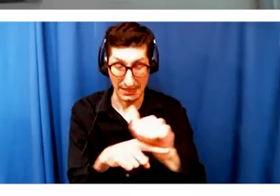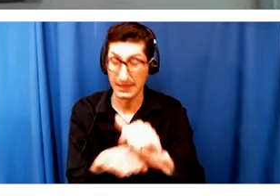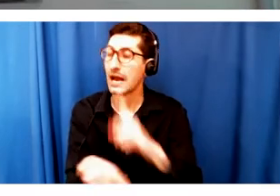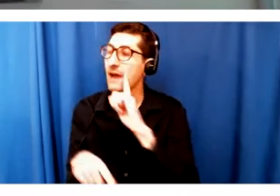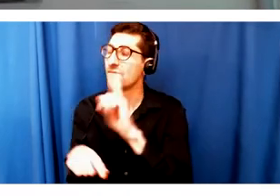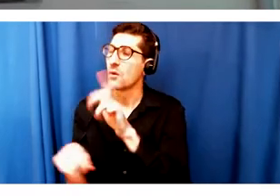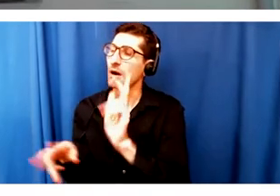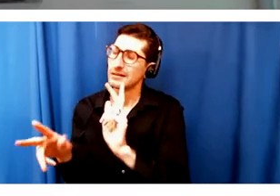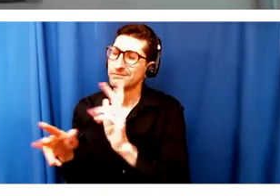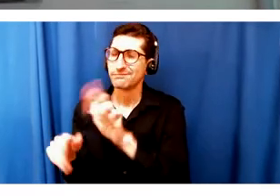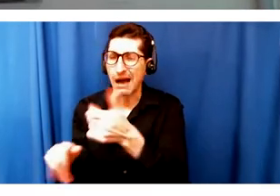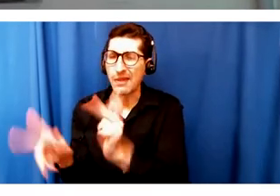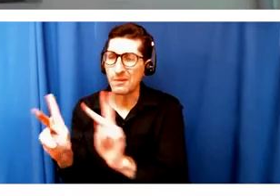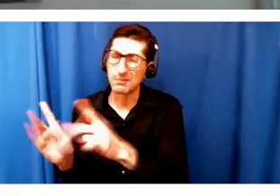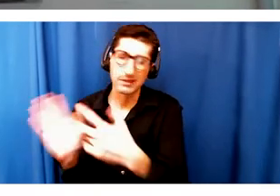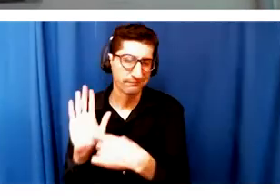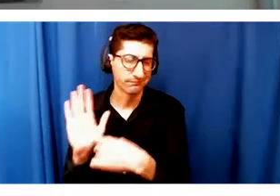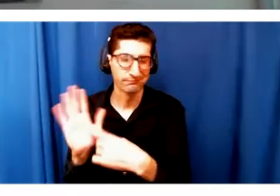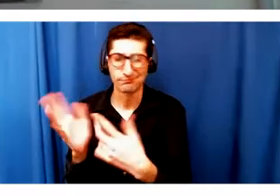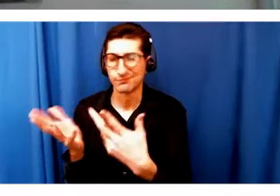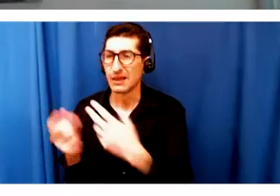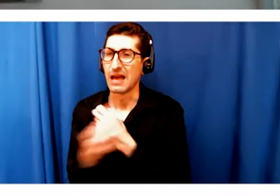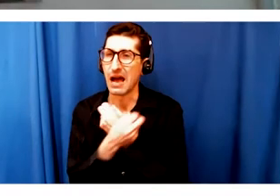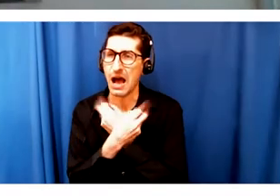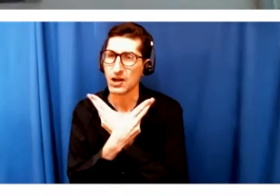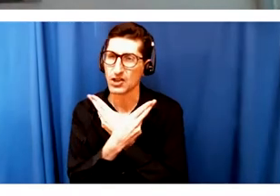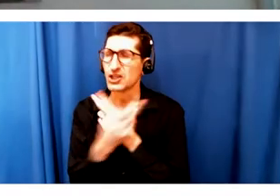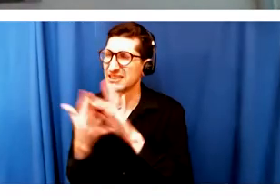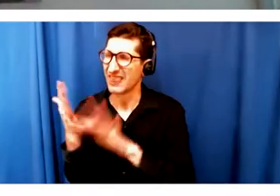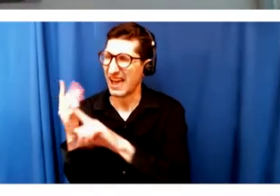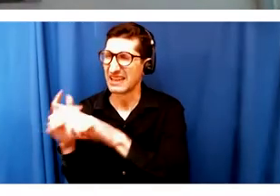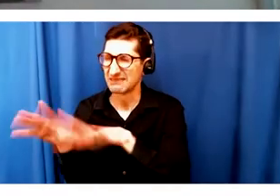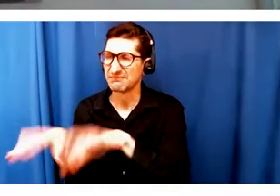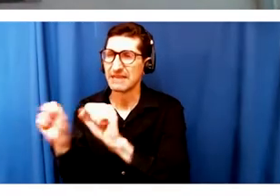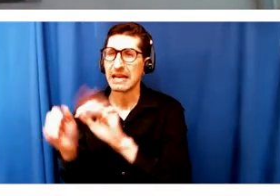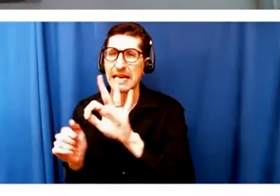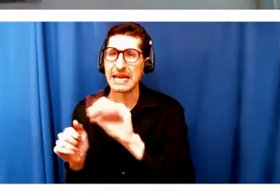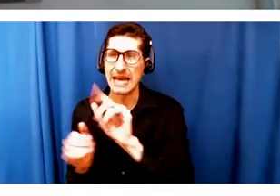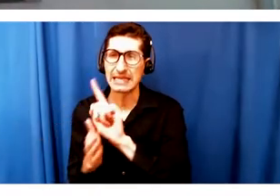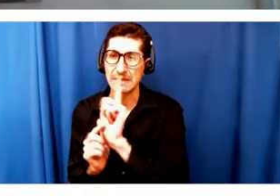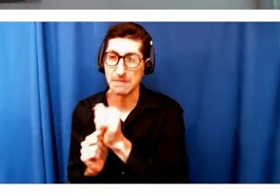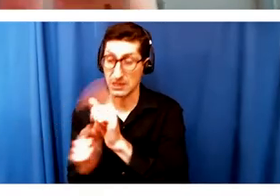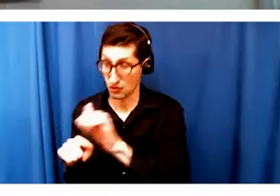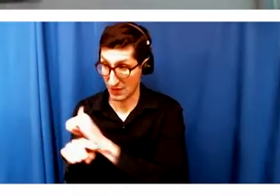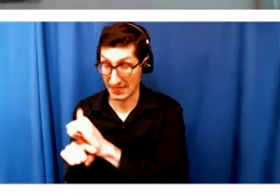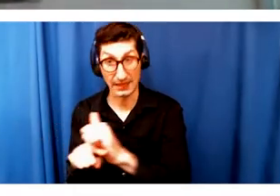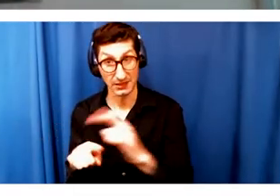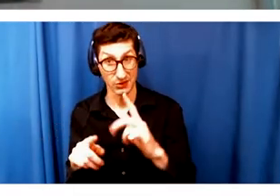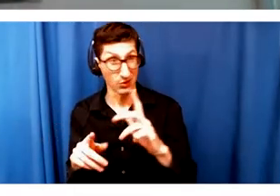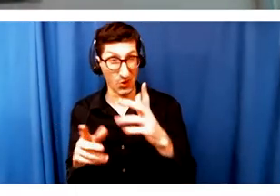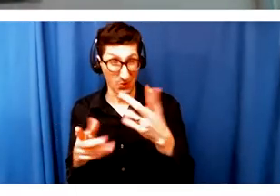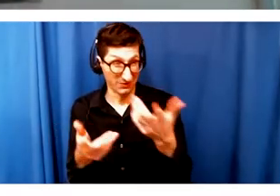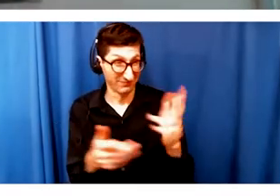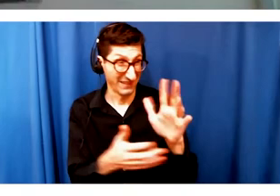our sort of ushers and such. And not that we can change our hearts and minds in that sort of 15, 3, or